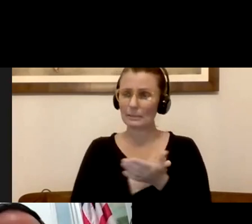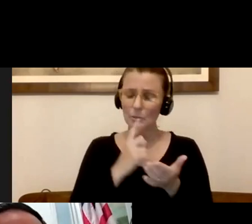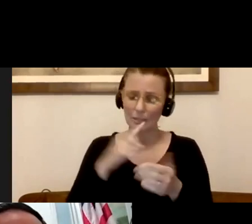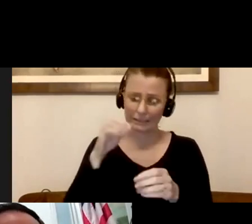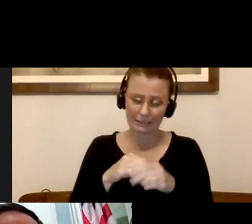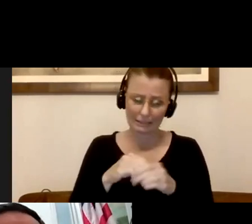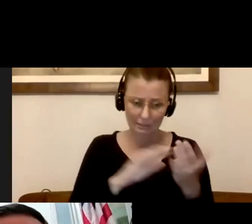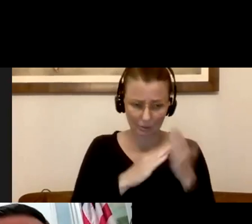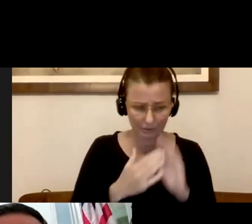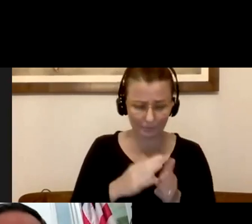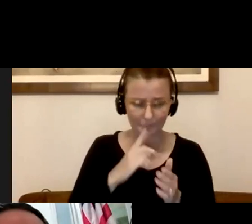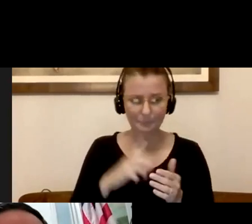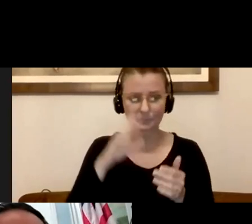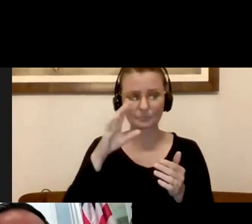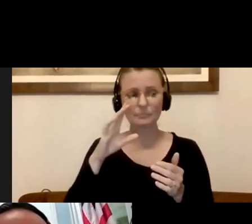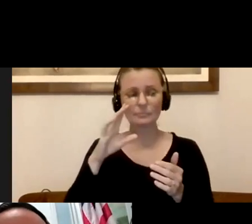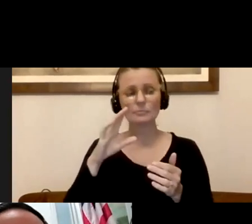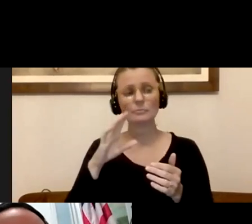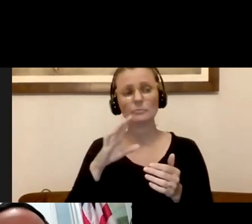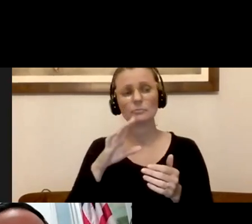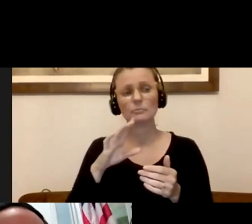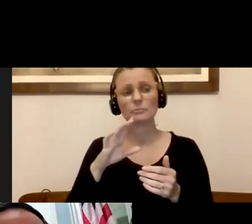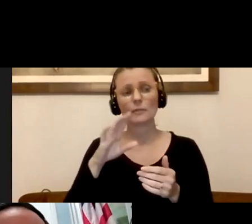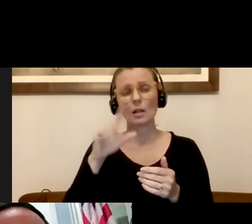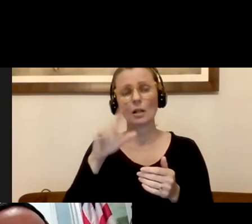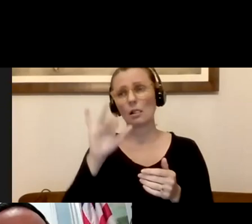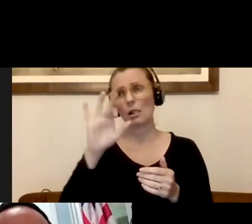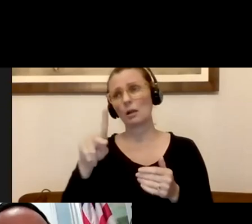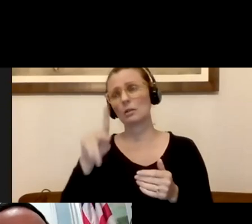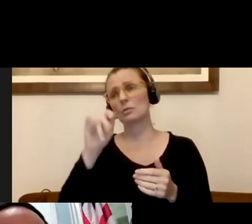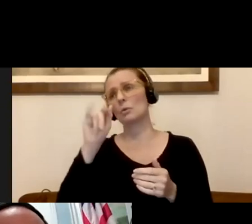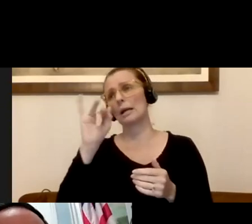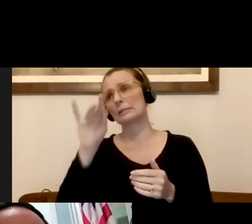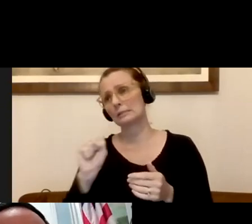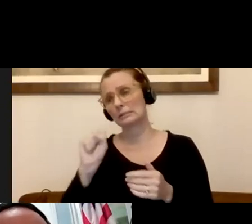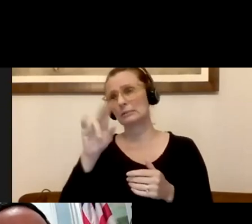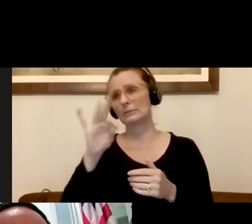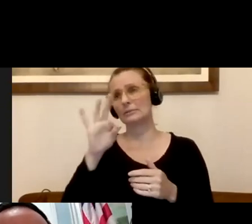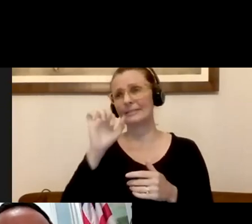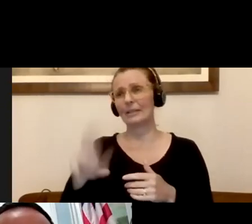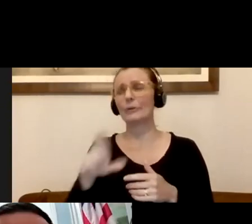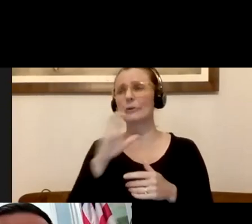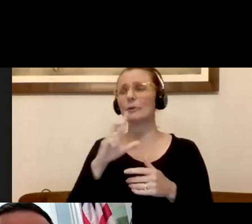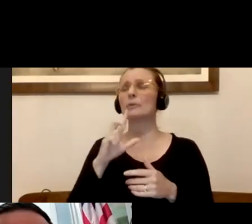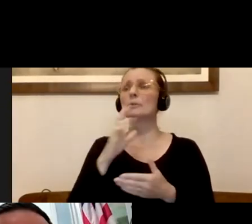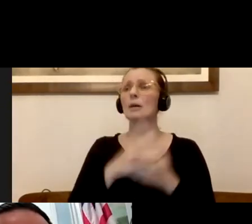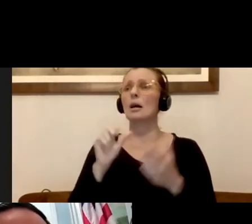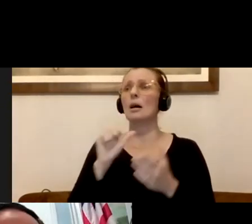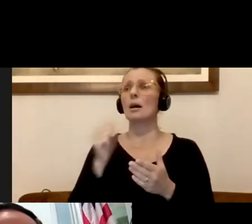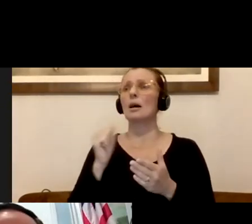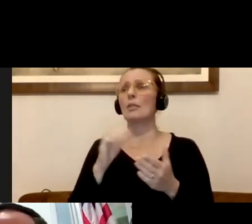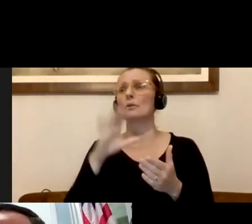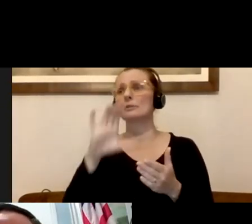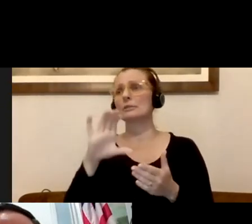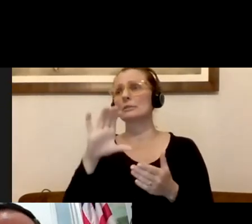development block grant sphere, we developed some income with some of our programs. utilize that as well as other CDBG money